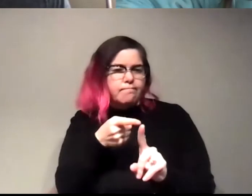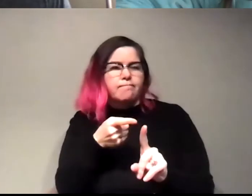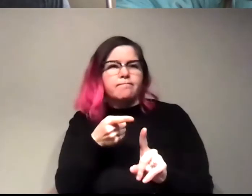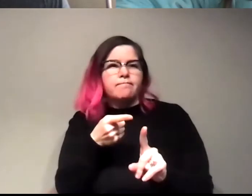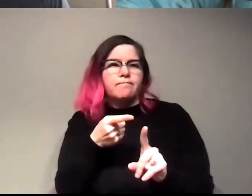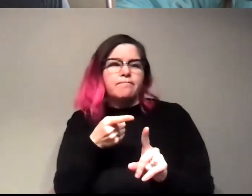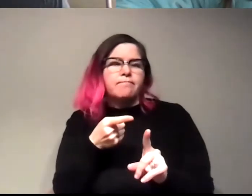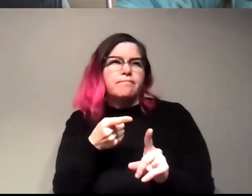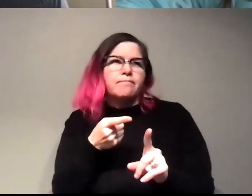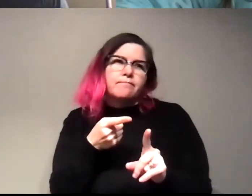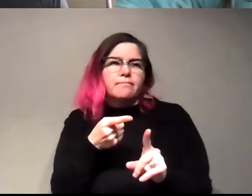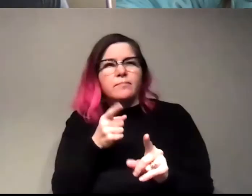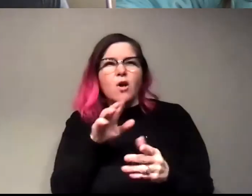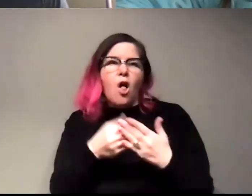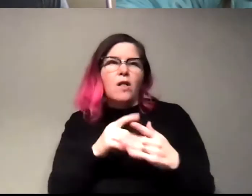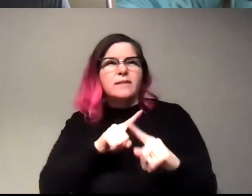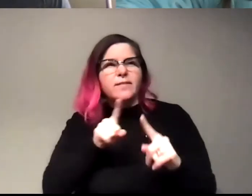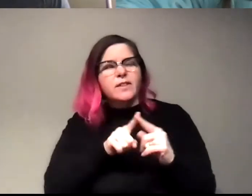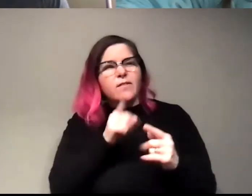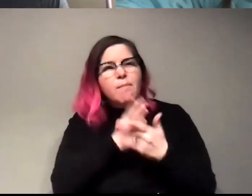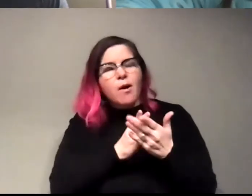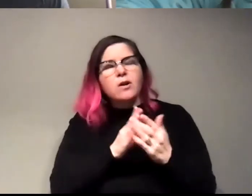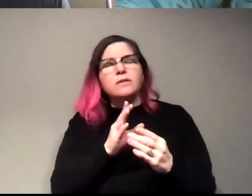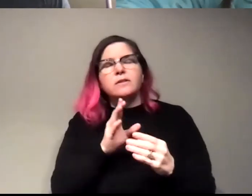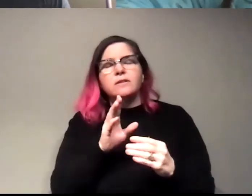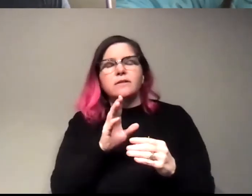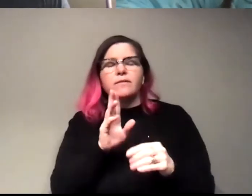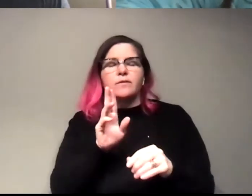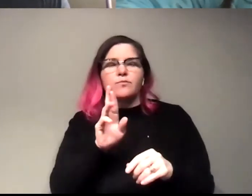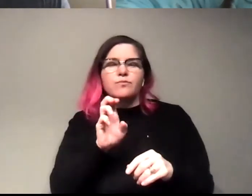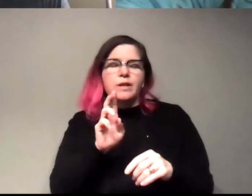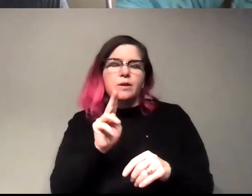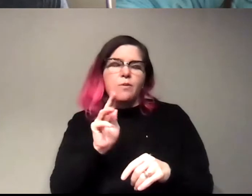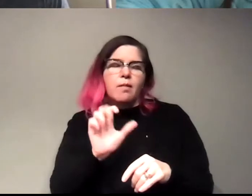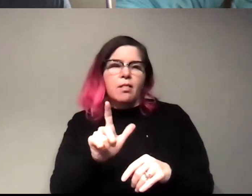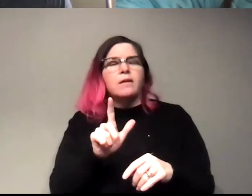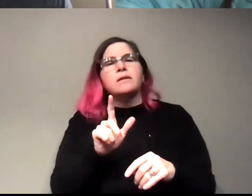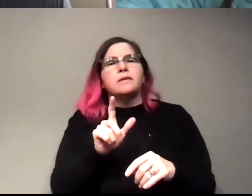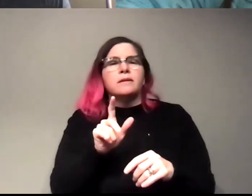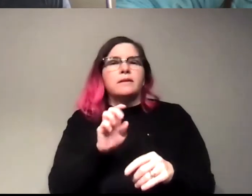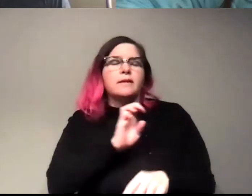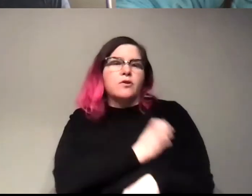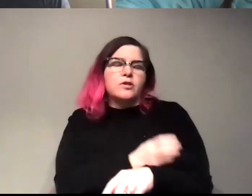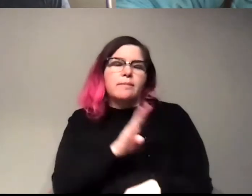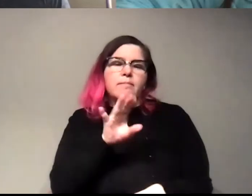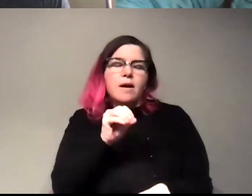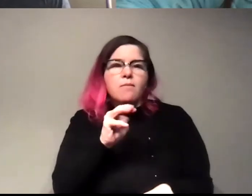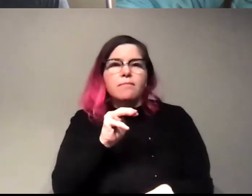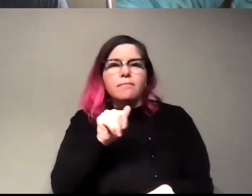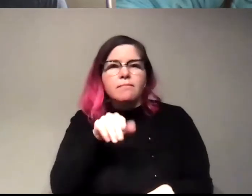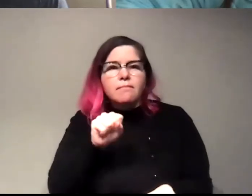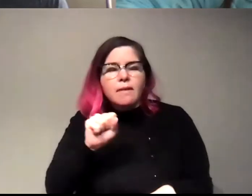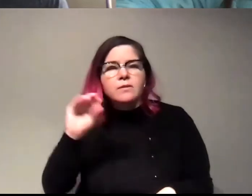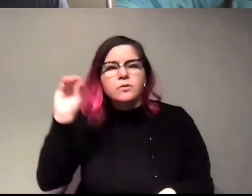more all aspects of like renewable energy. So everything from like biomass to solar